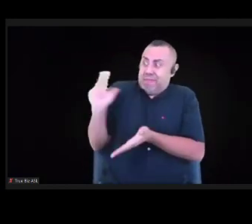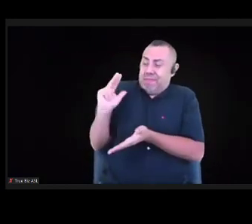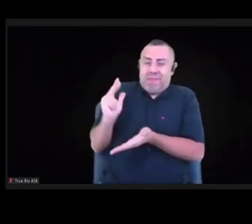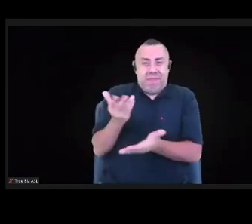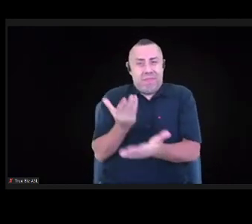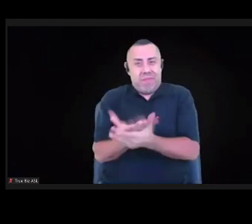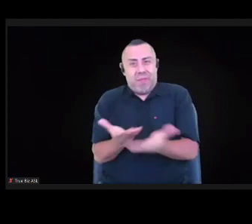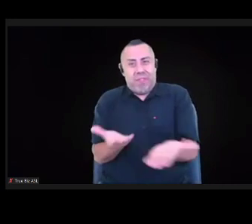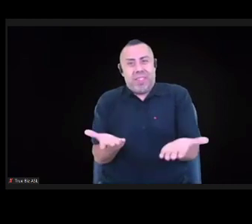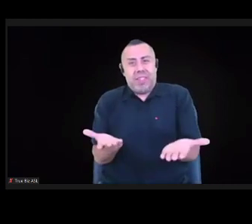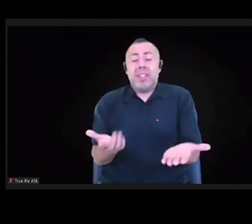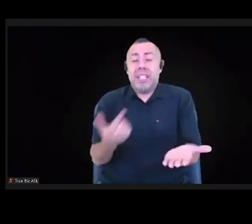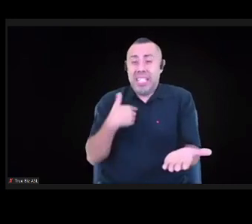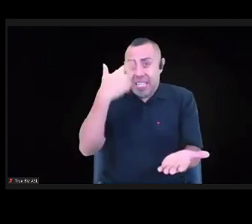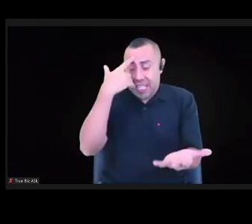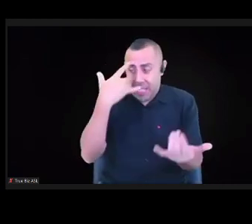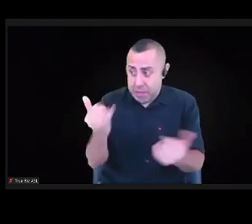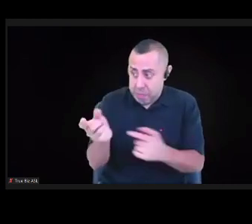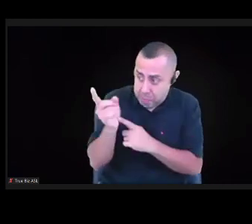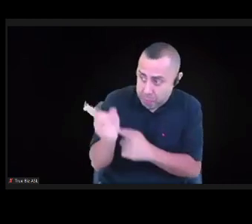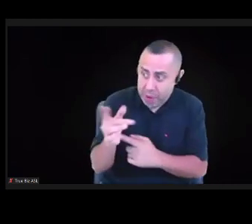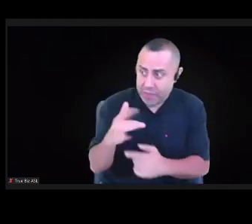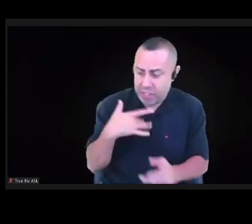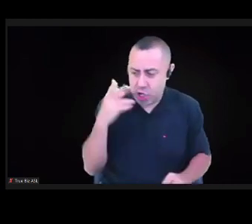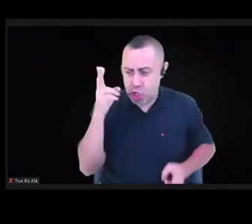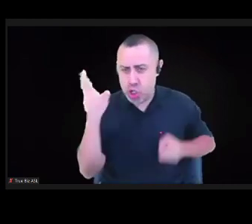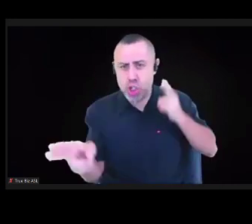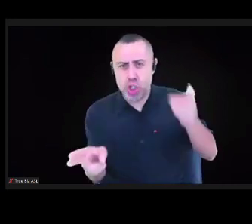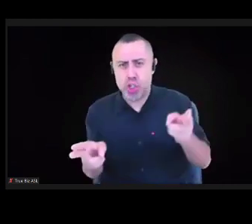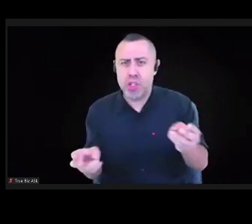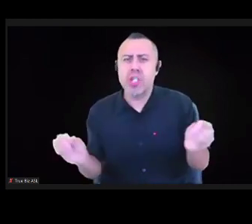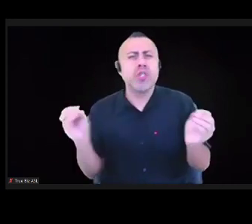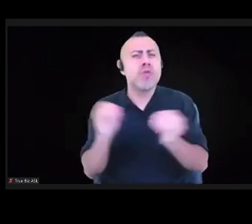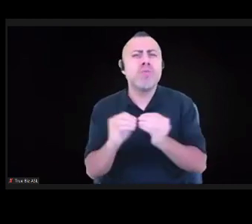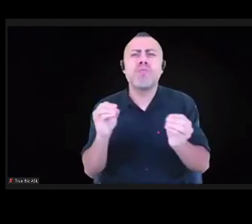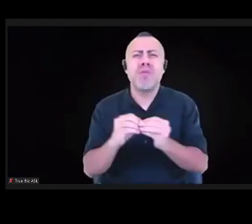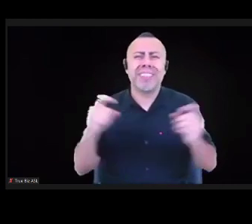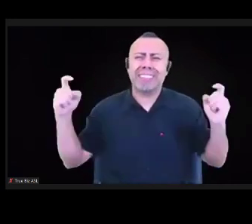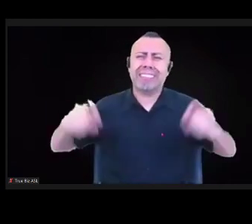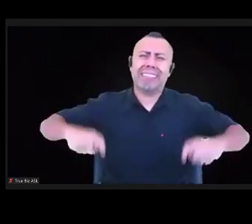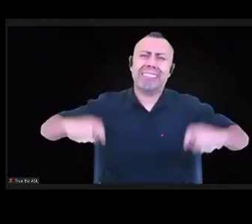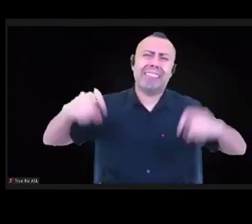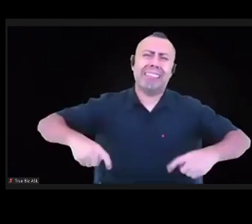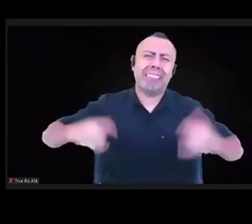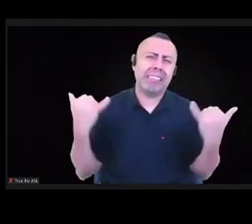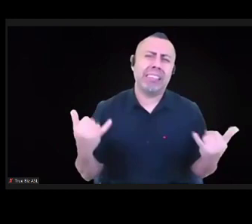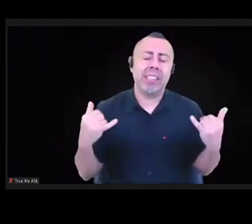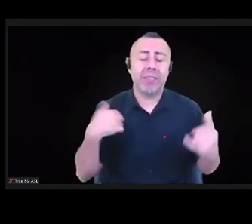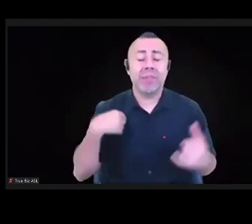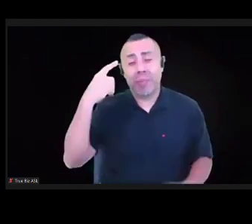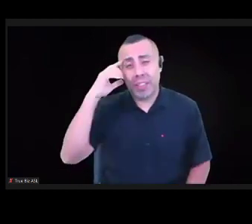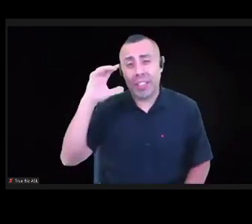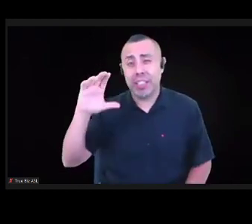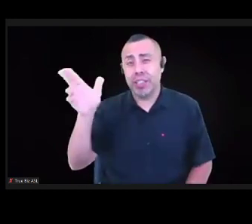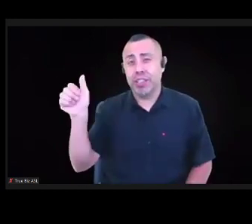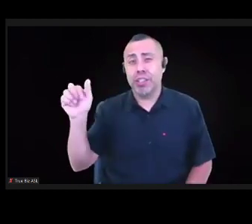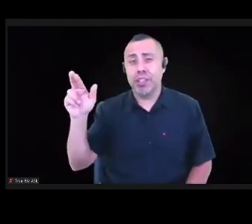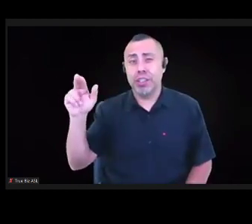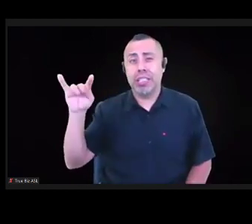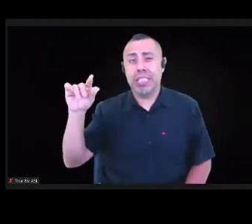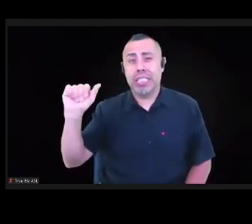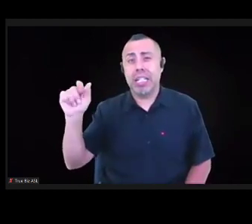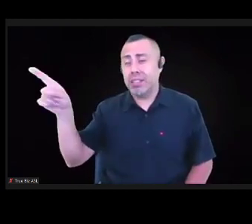the urgency of the moment has become even more acute. Sharnita spoke to the moment that we are in, and I think it is